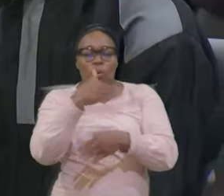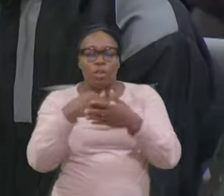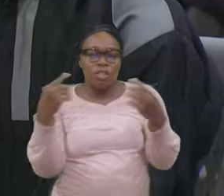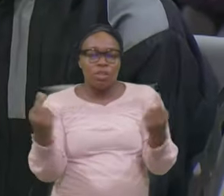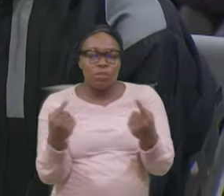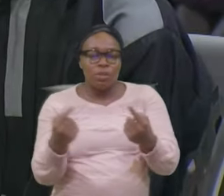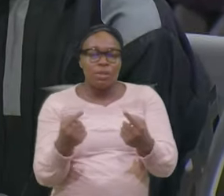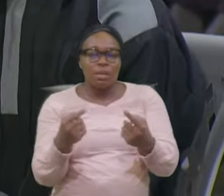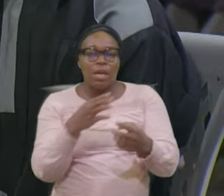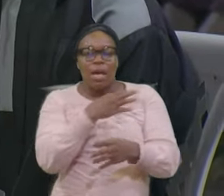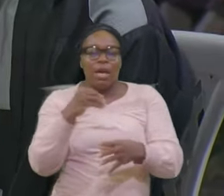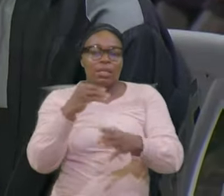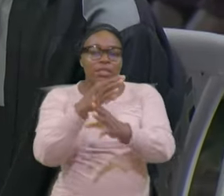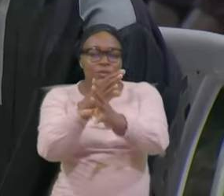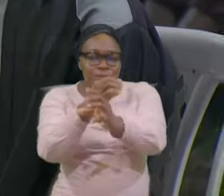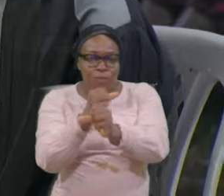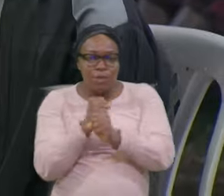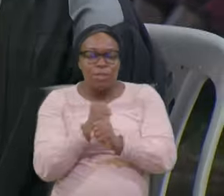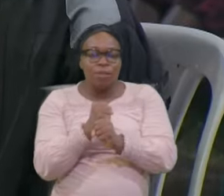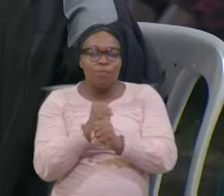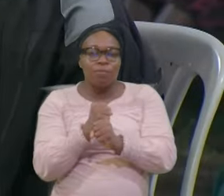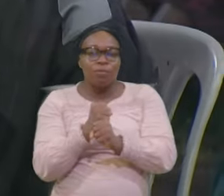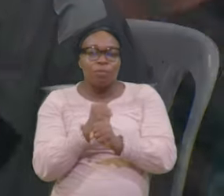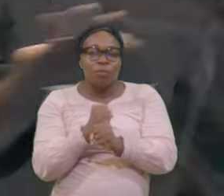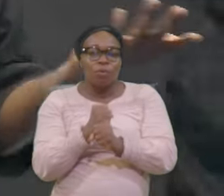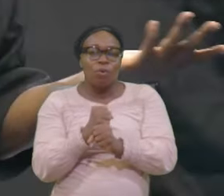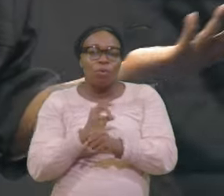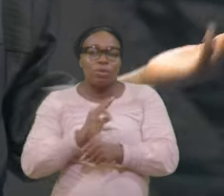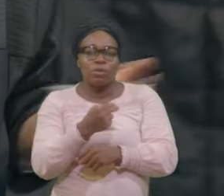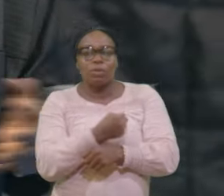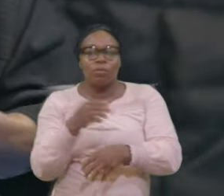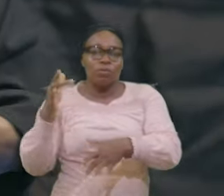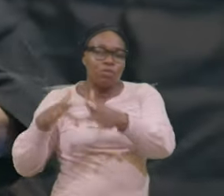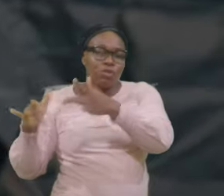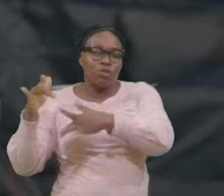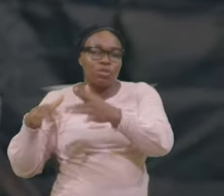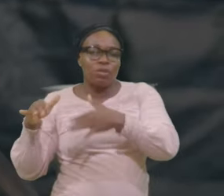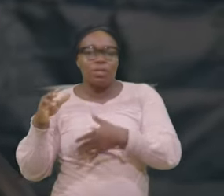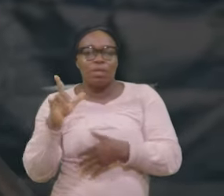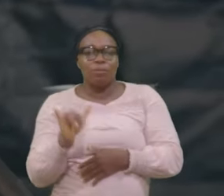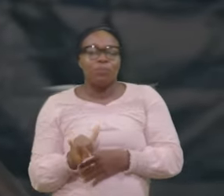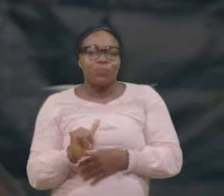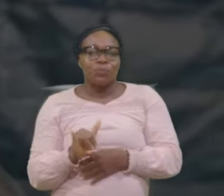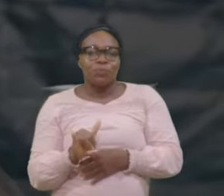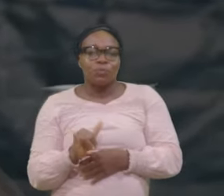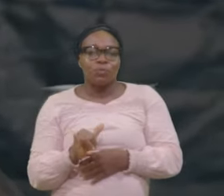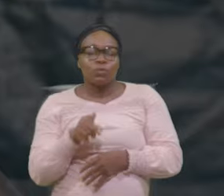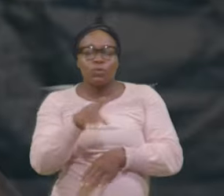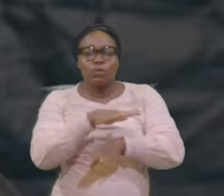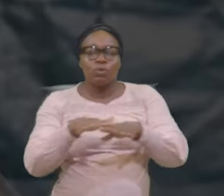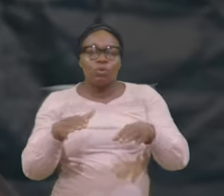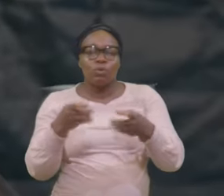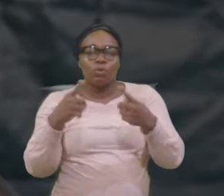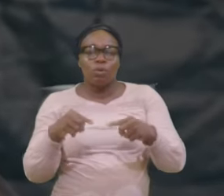receive Us Graciously We don't Come With Any Marriage We only Come For